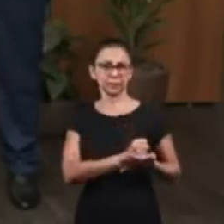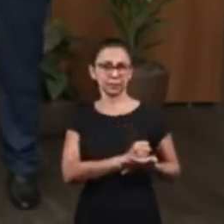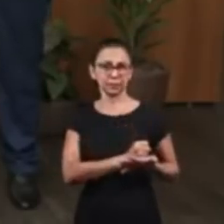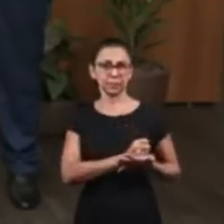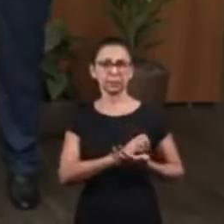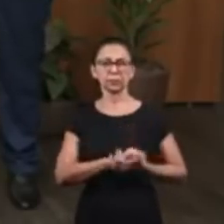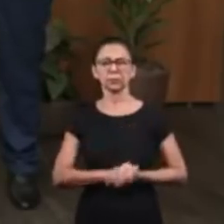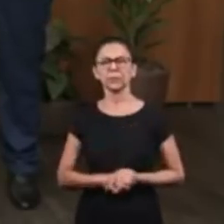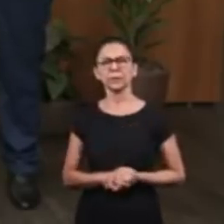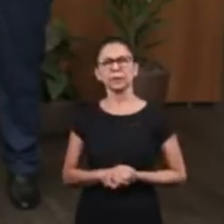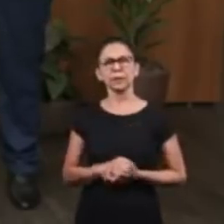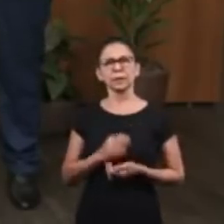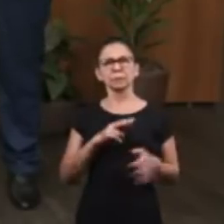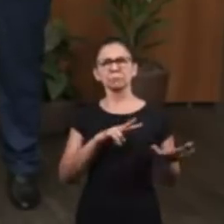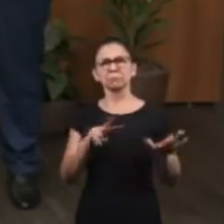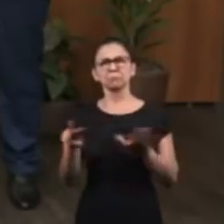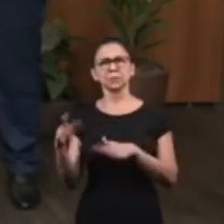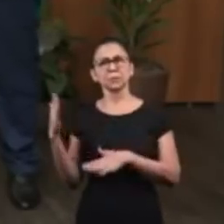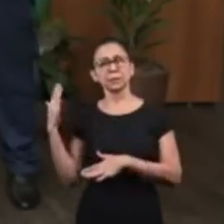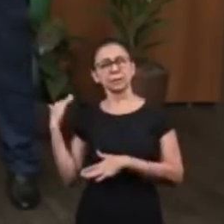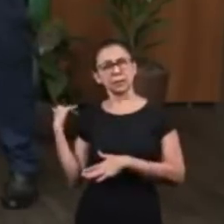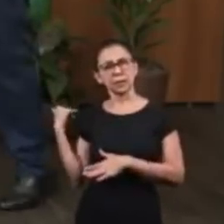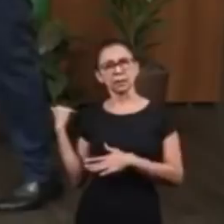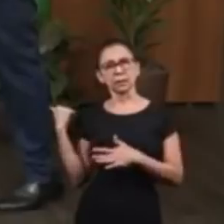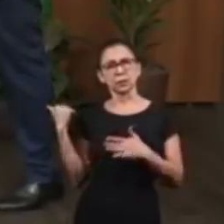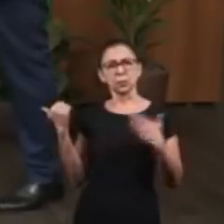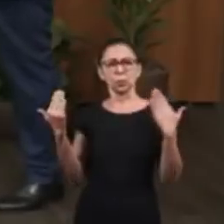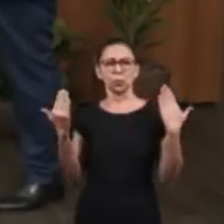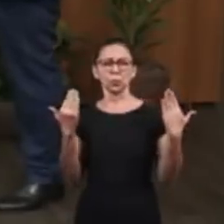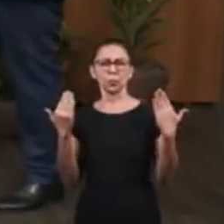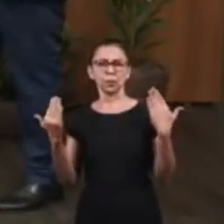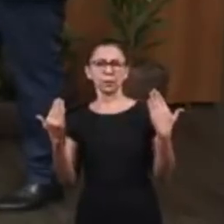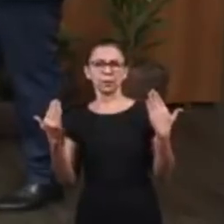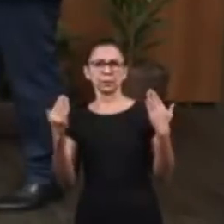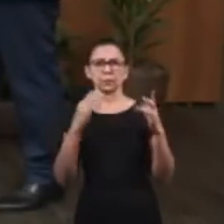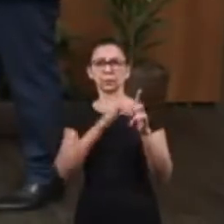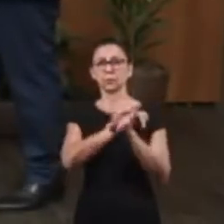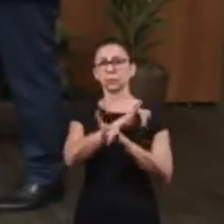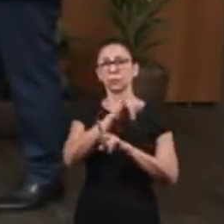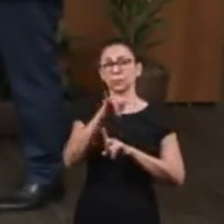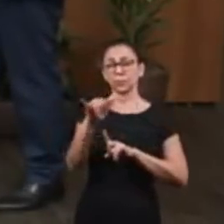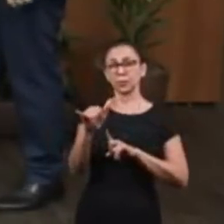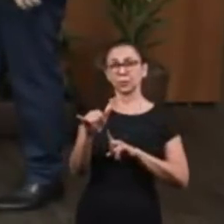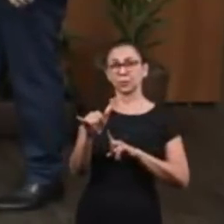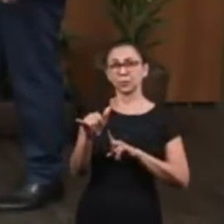Last week, we showed a table prophetically comparing Jesus and Joseph,